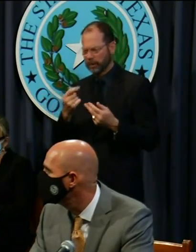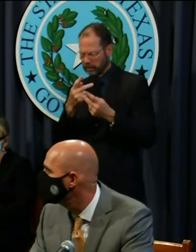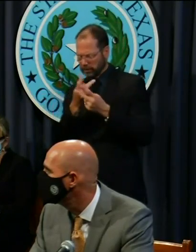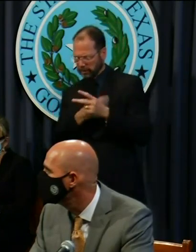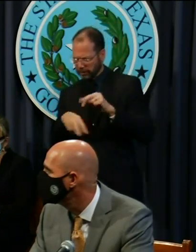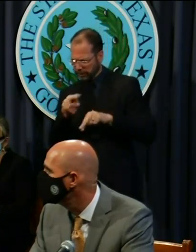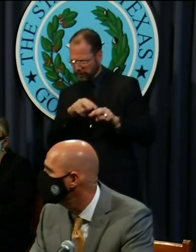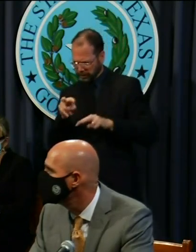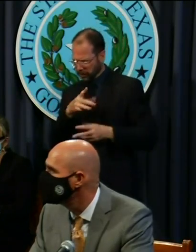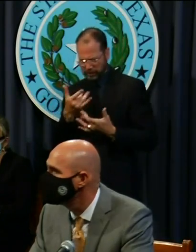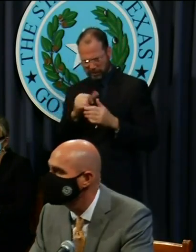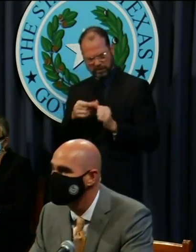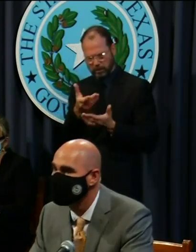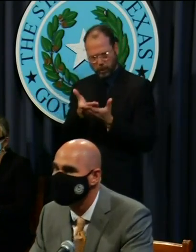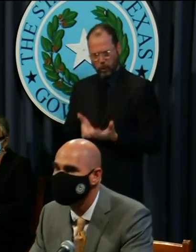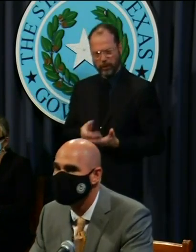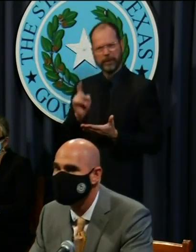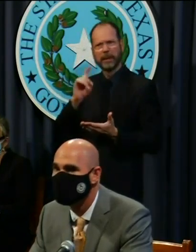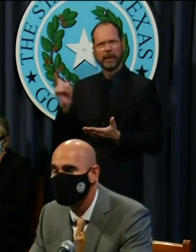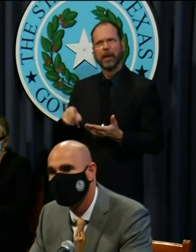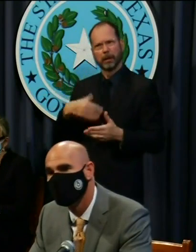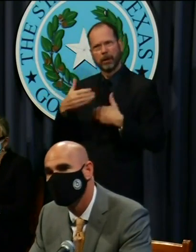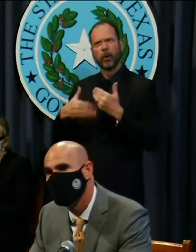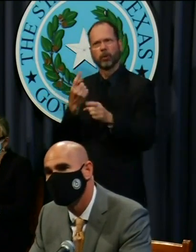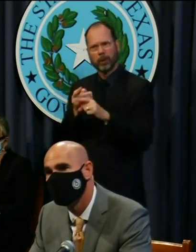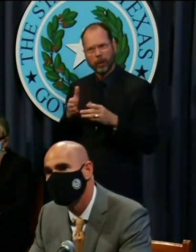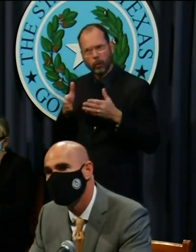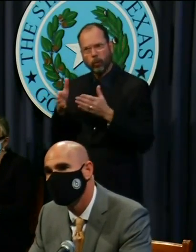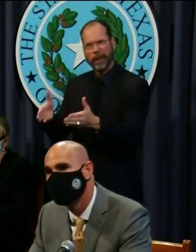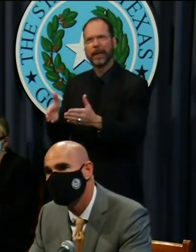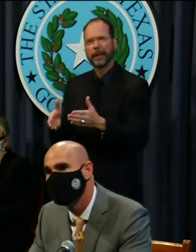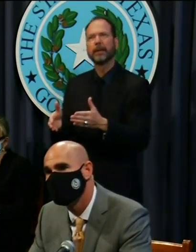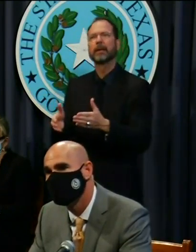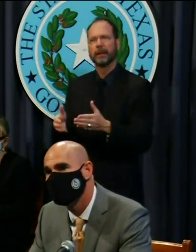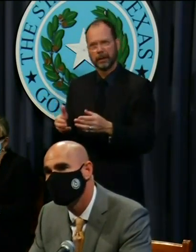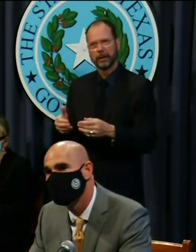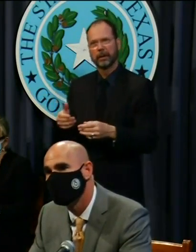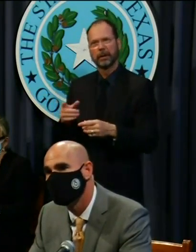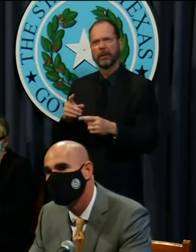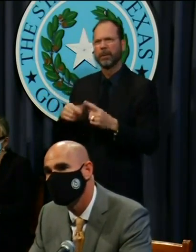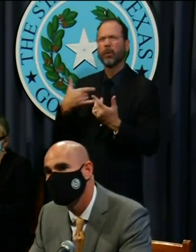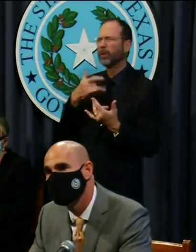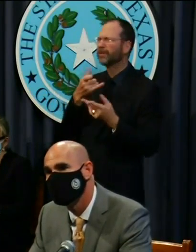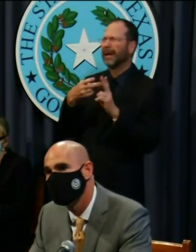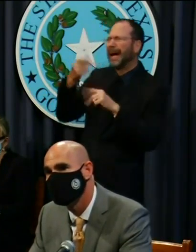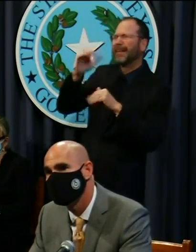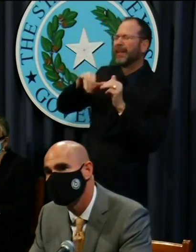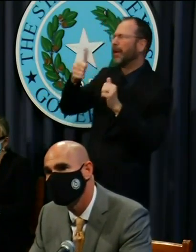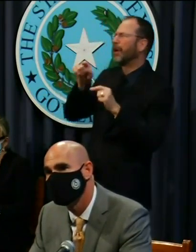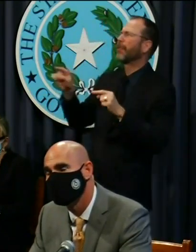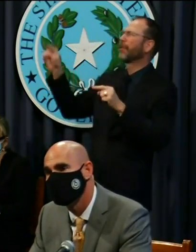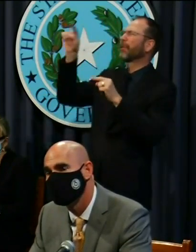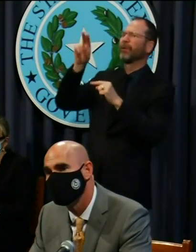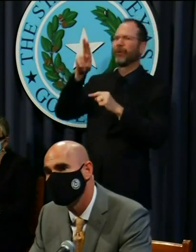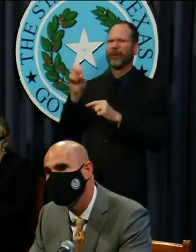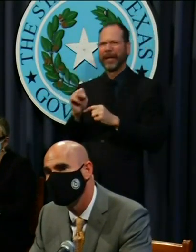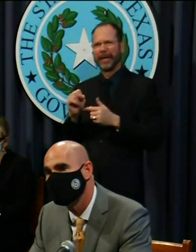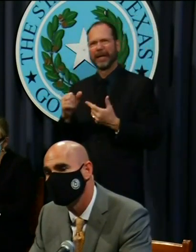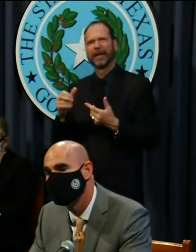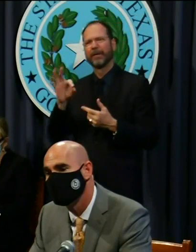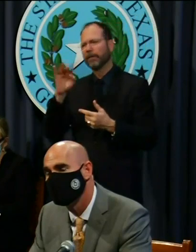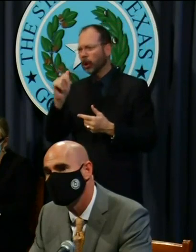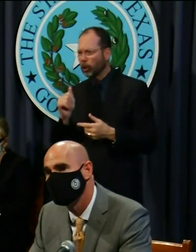continue to show that Texas is moving in the right direction. But we're for Kelso at this moment. As we speak, we have Georgia,